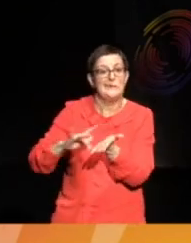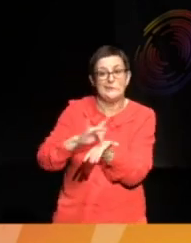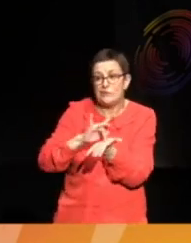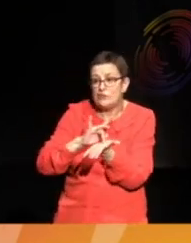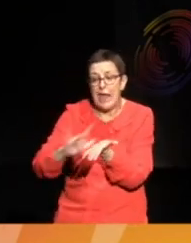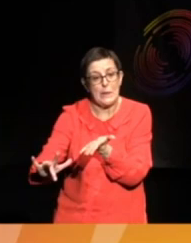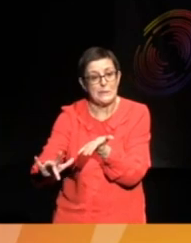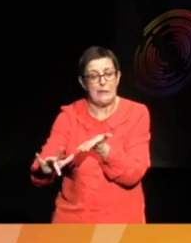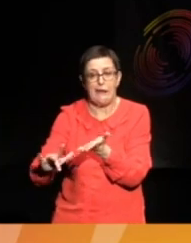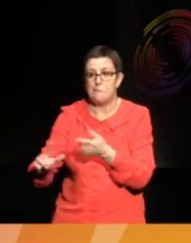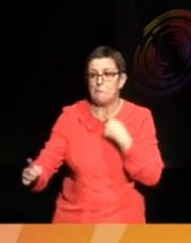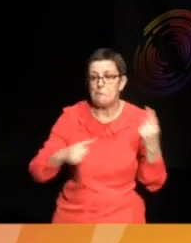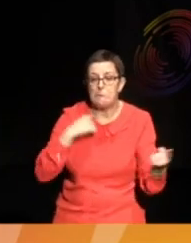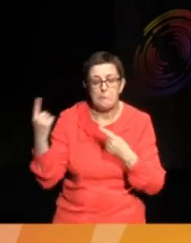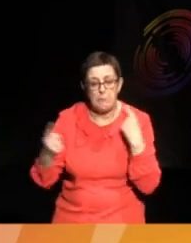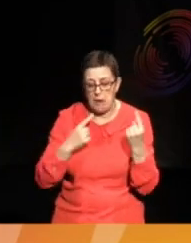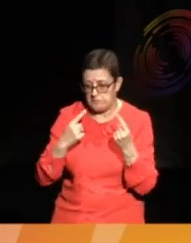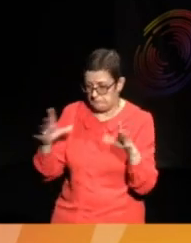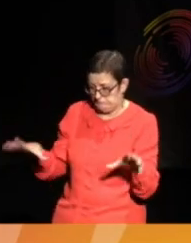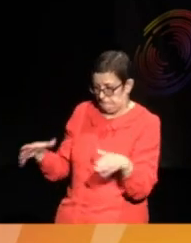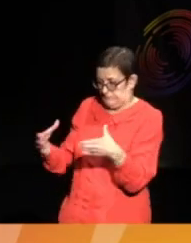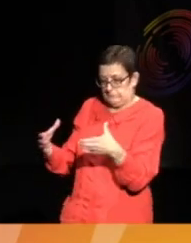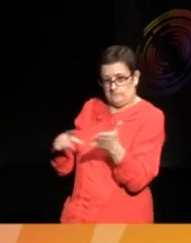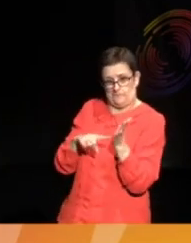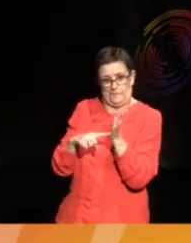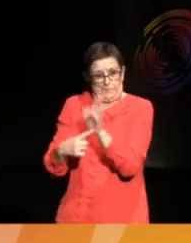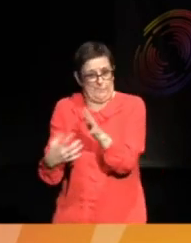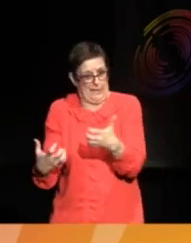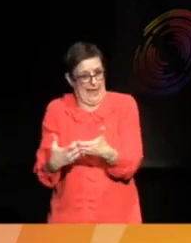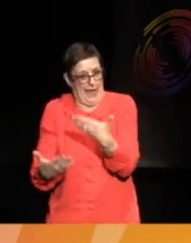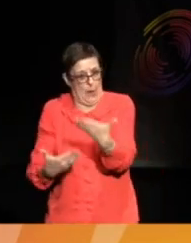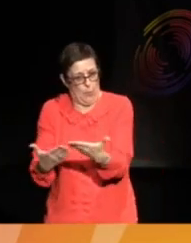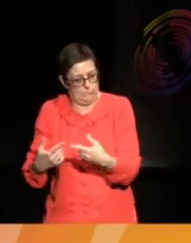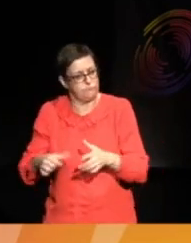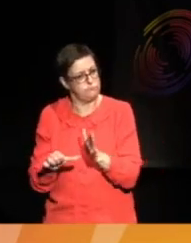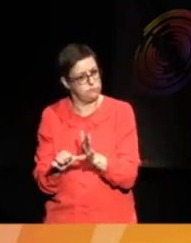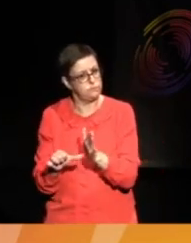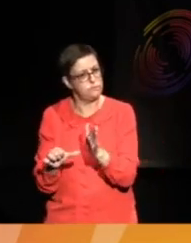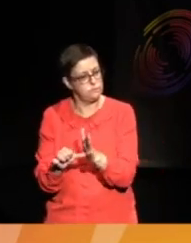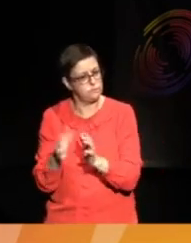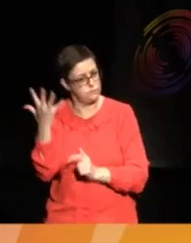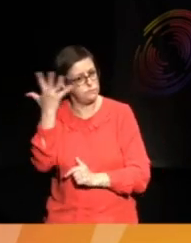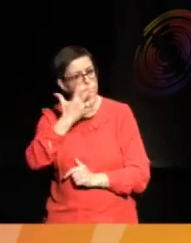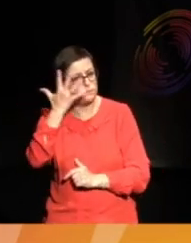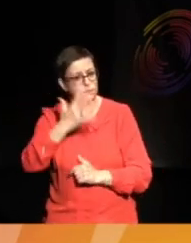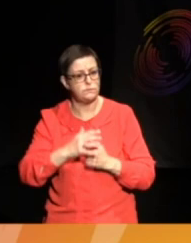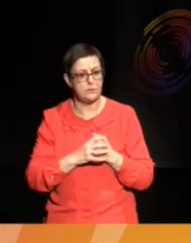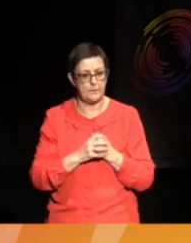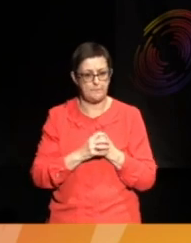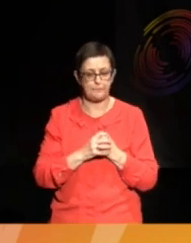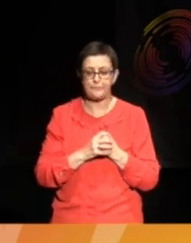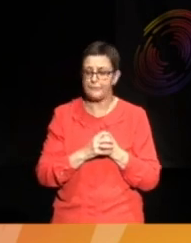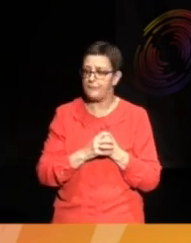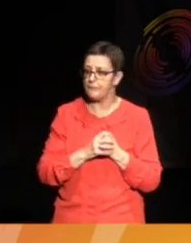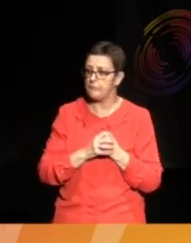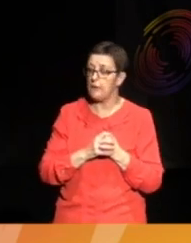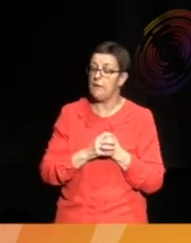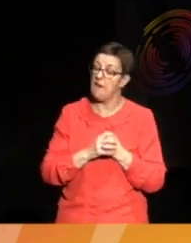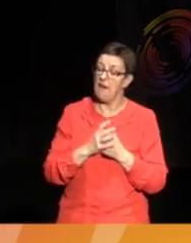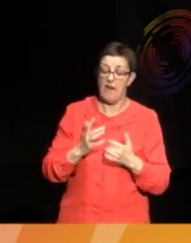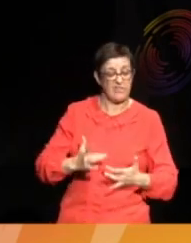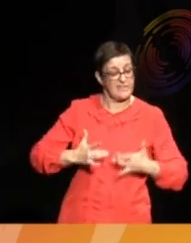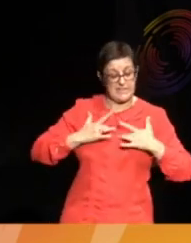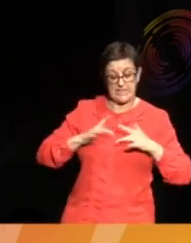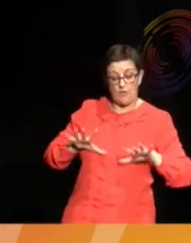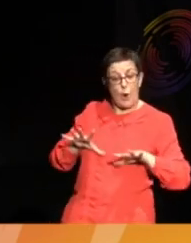where do you go with that? Yeah, well, I think the kind of that sense of the colonial context, I mean,